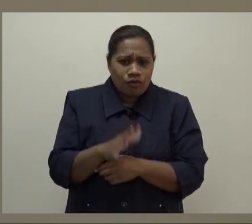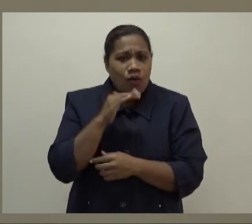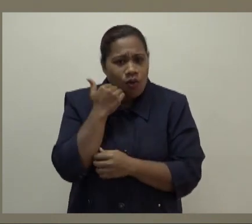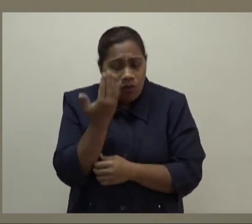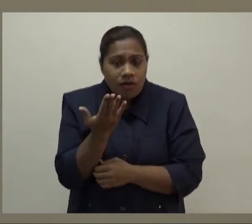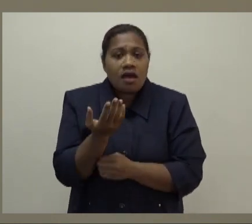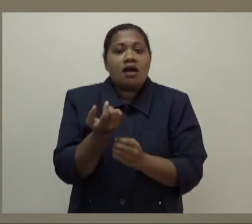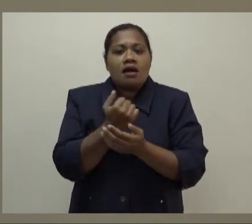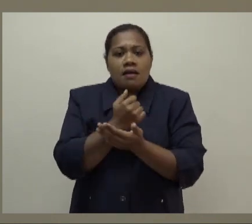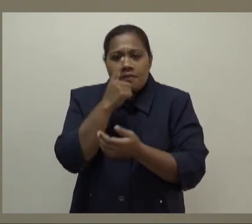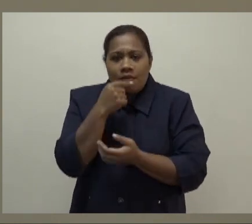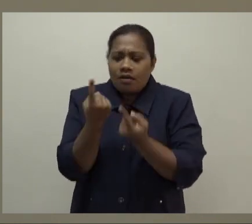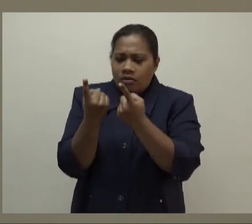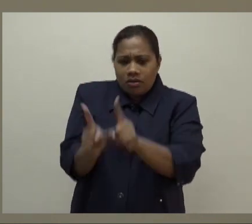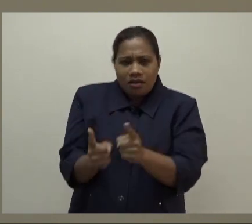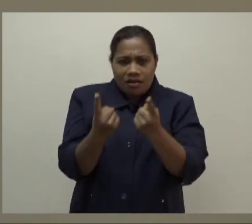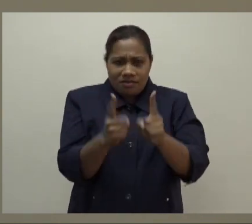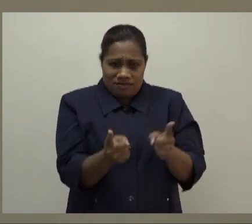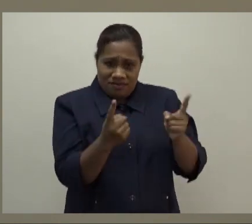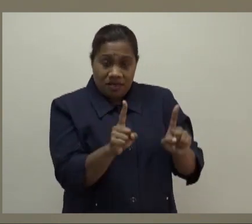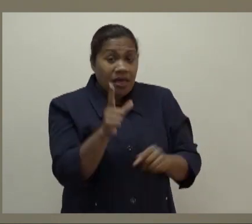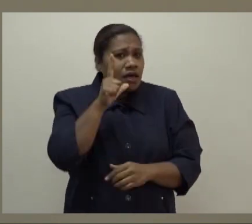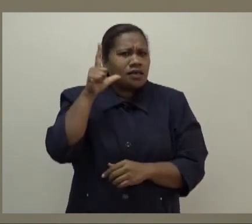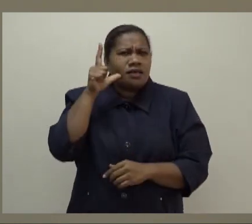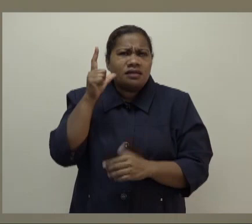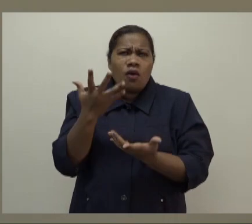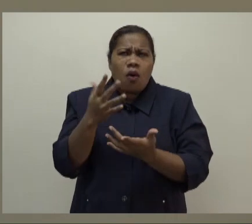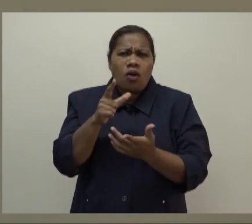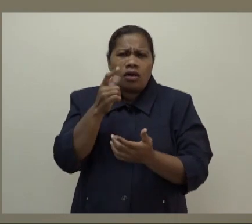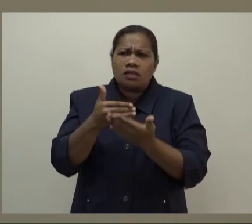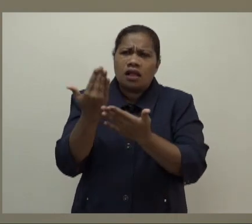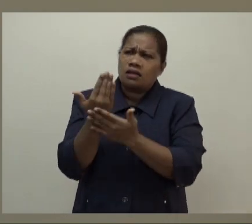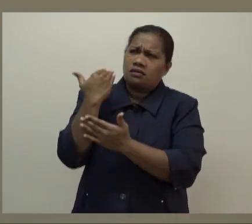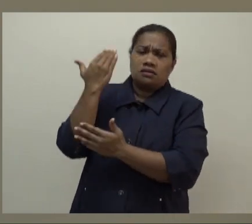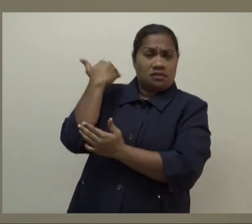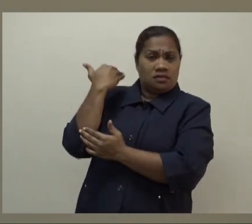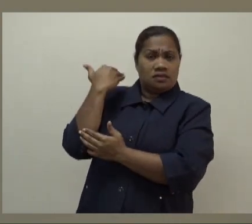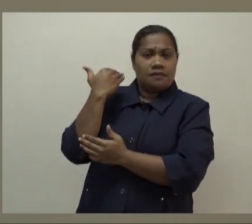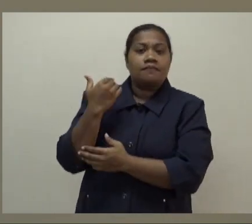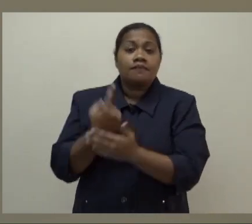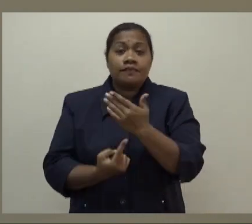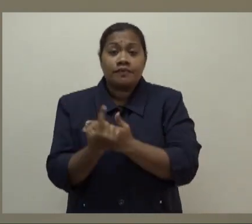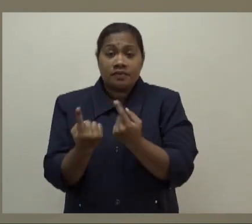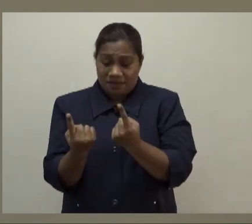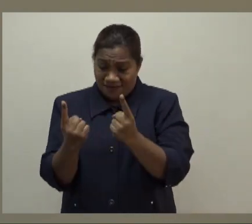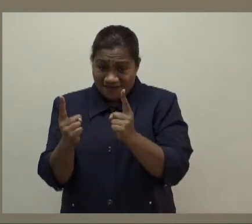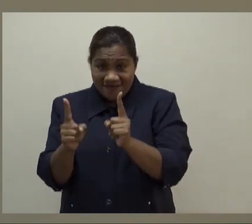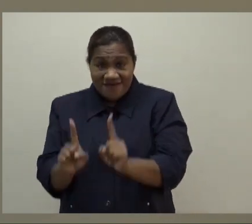And I keep mentioned, as I mentioned yesterday or the day before, those deaths are tragic.